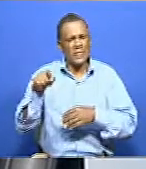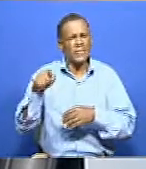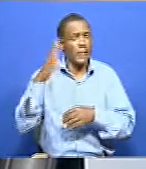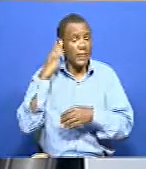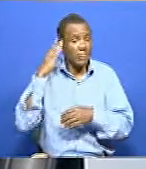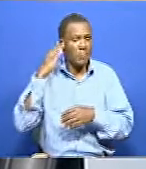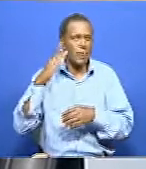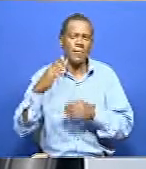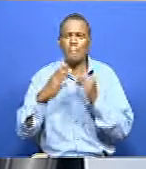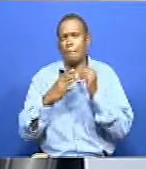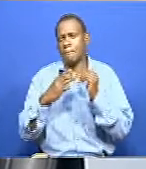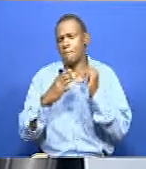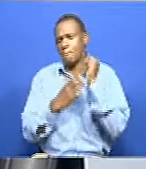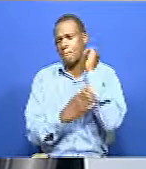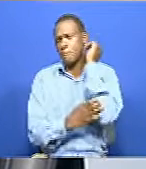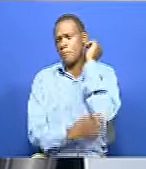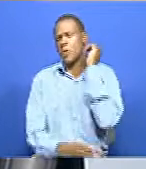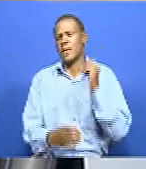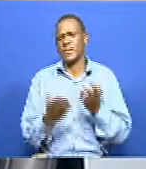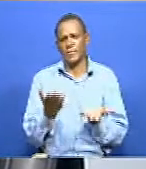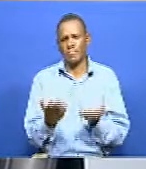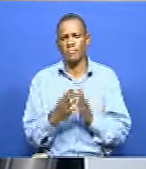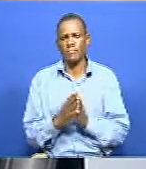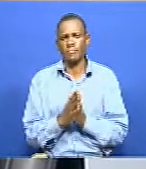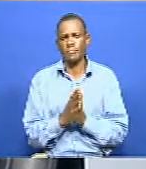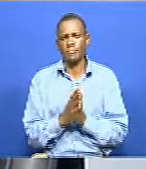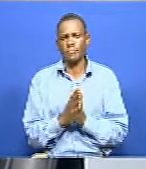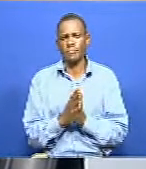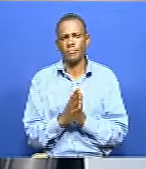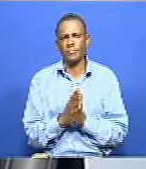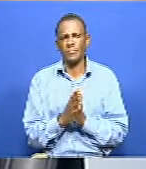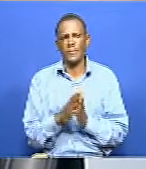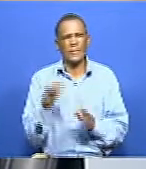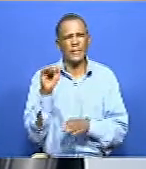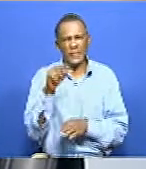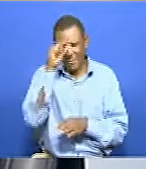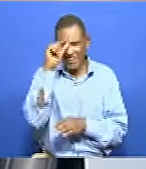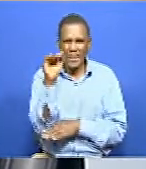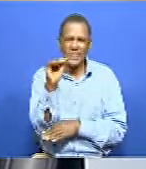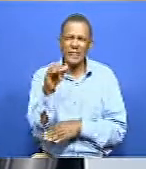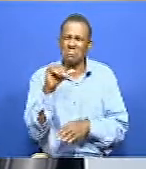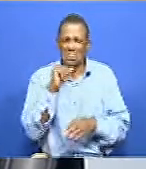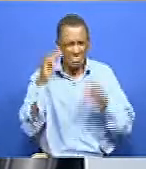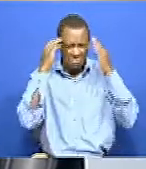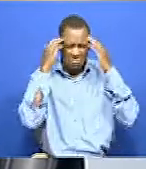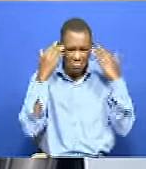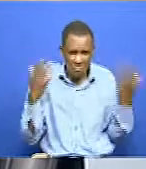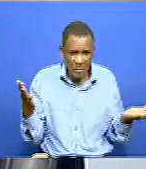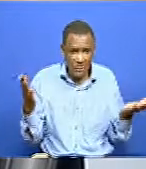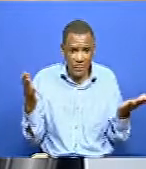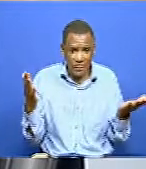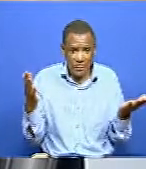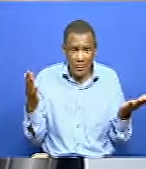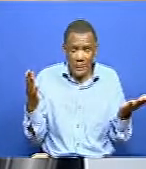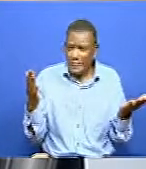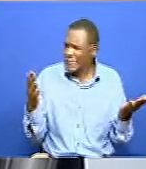government needs to ask itself, the Minister of Education needs to ask itself, I don't, I really don't know, honestly. a whole messy situation.